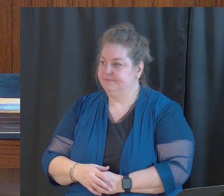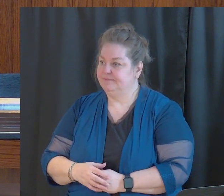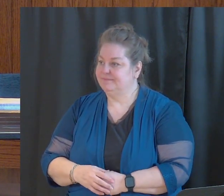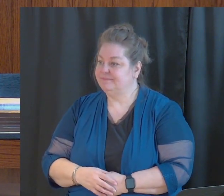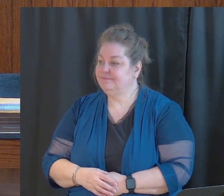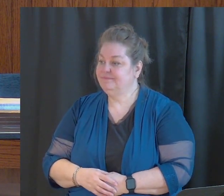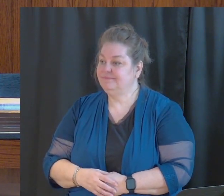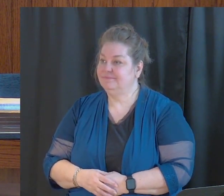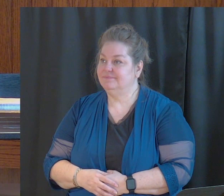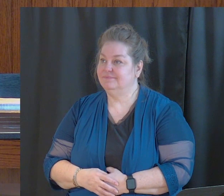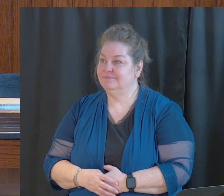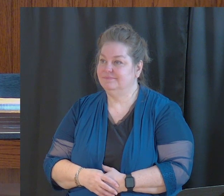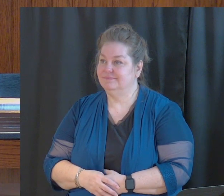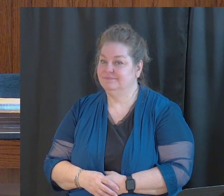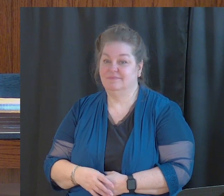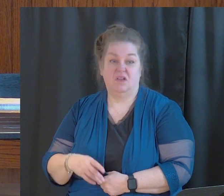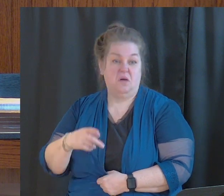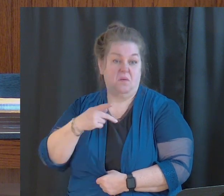Paul, I've heard enough.